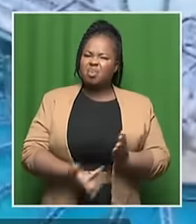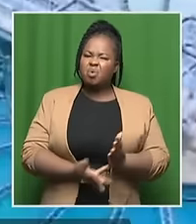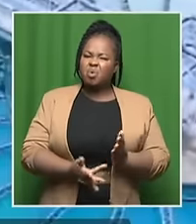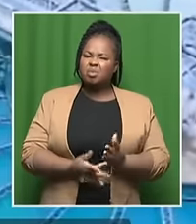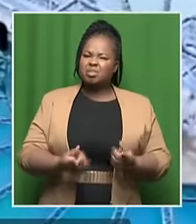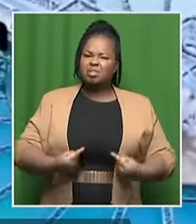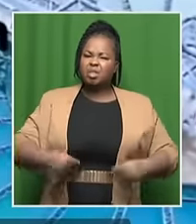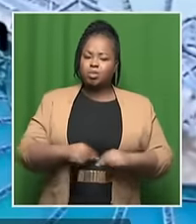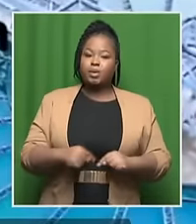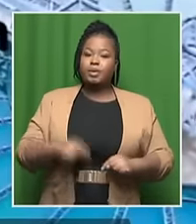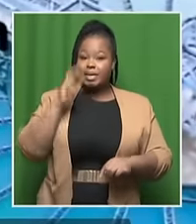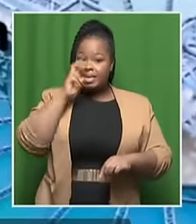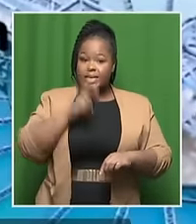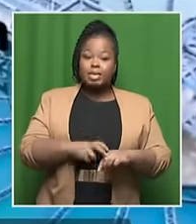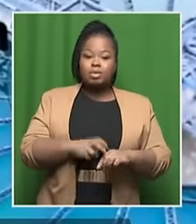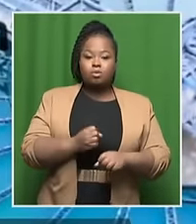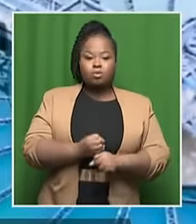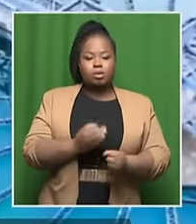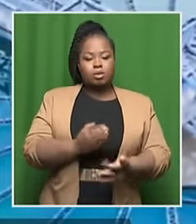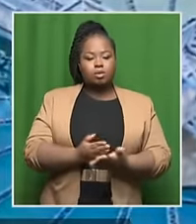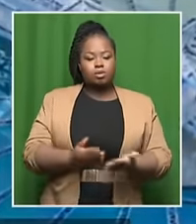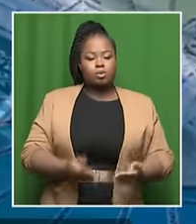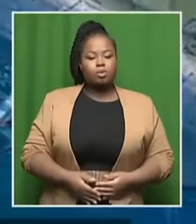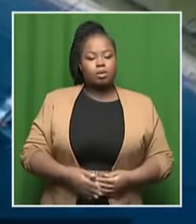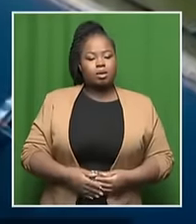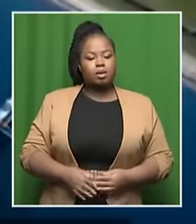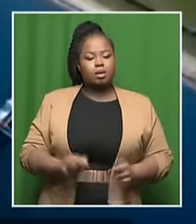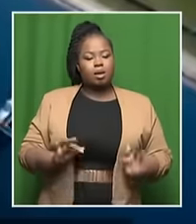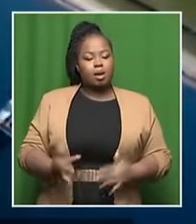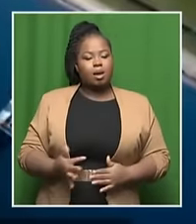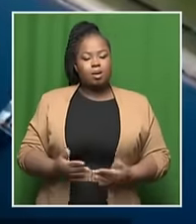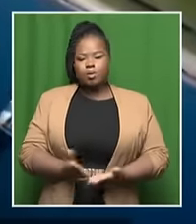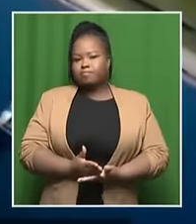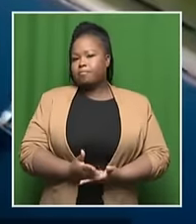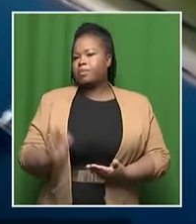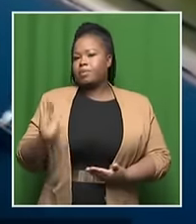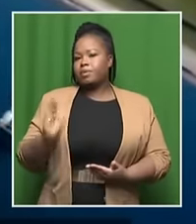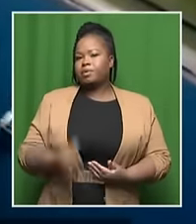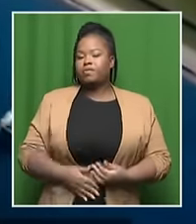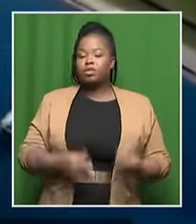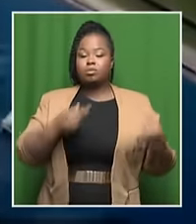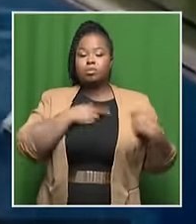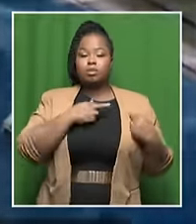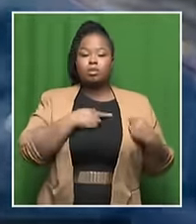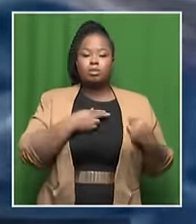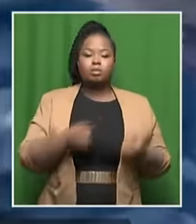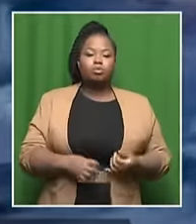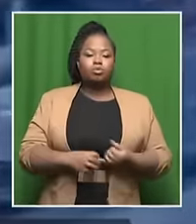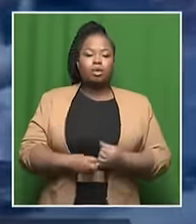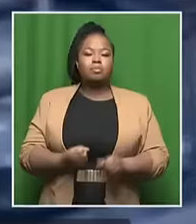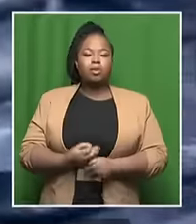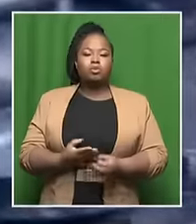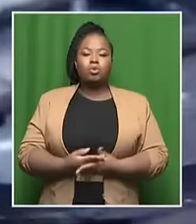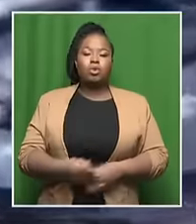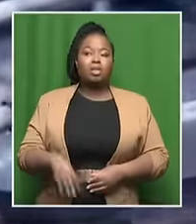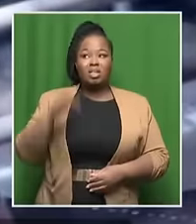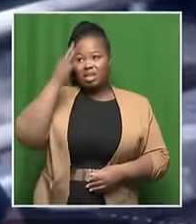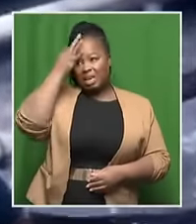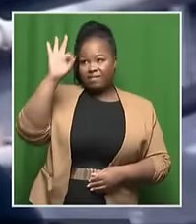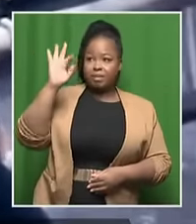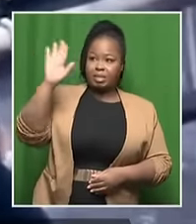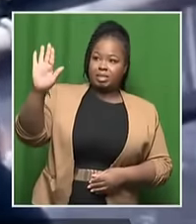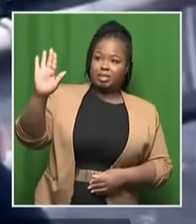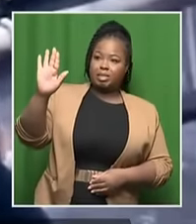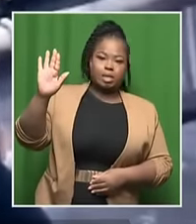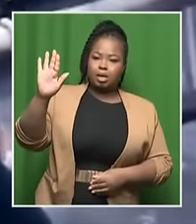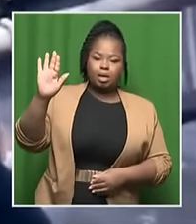do we bring to bear? And how do we remove the full responsibility of the solution away from the public sector, away from